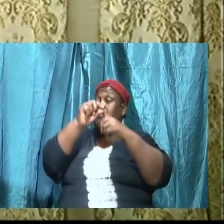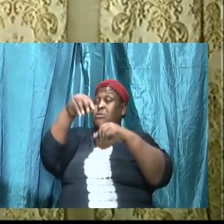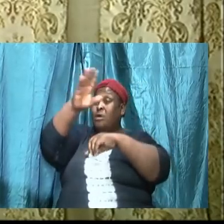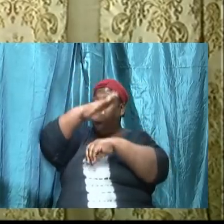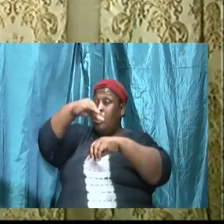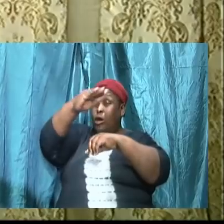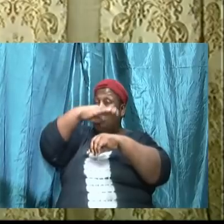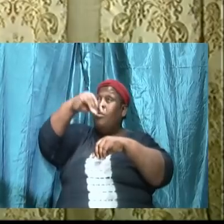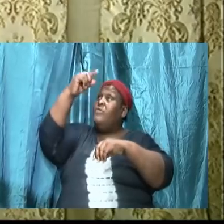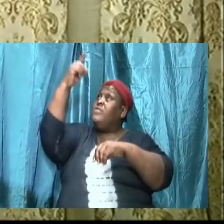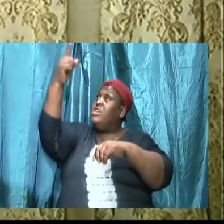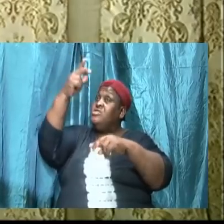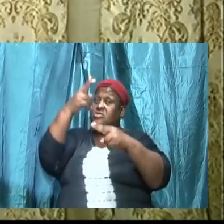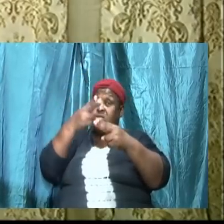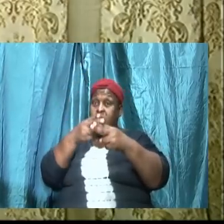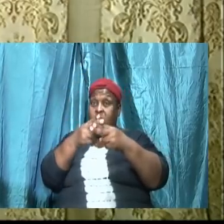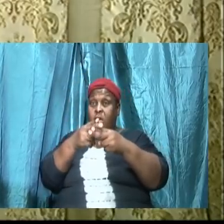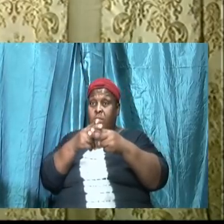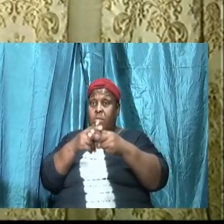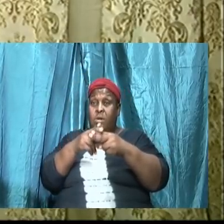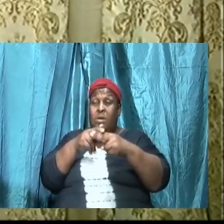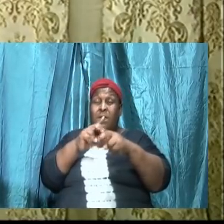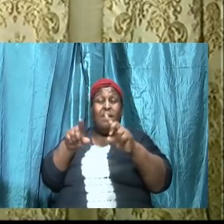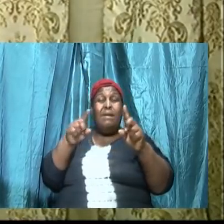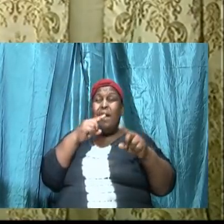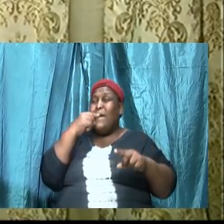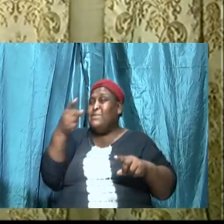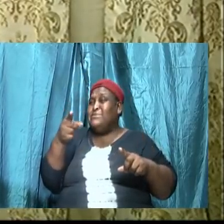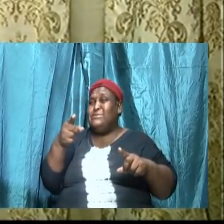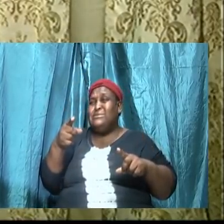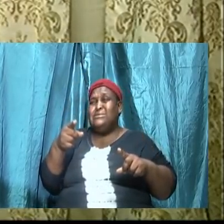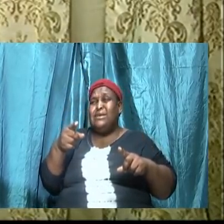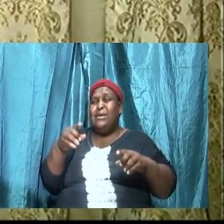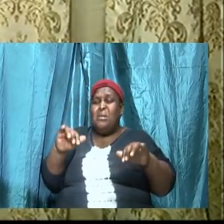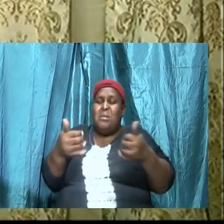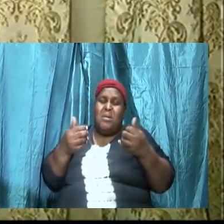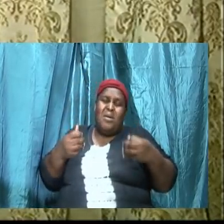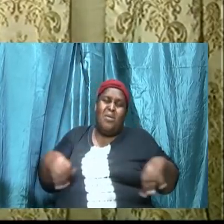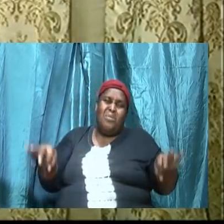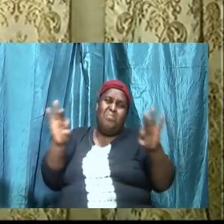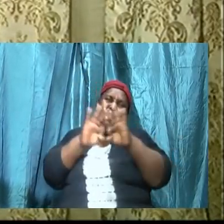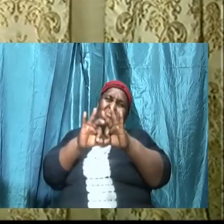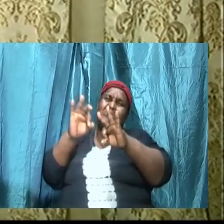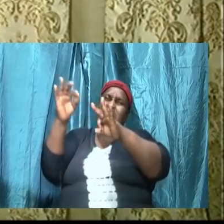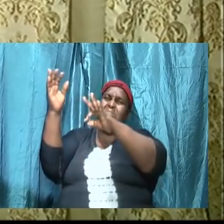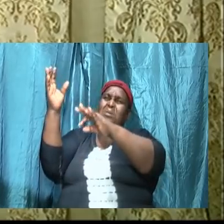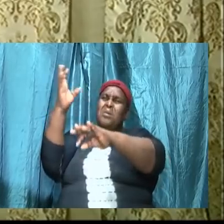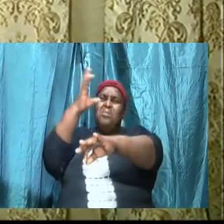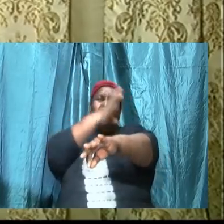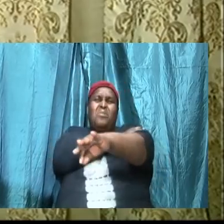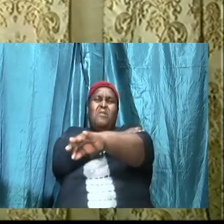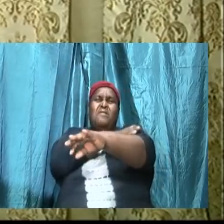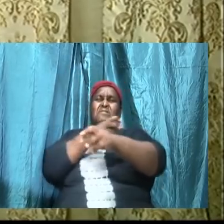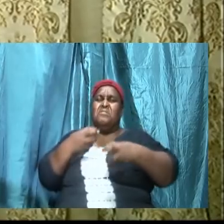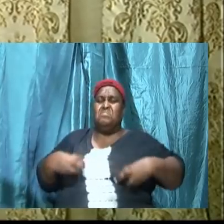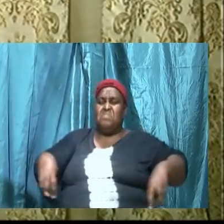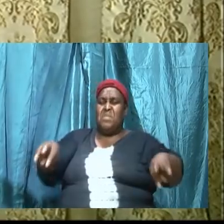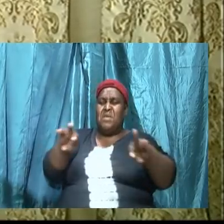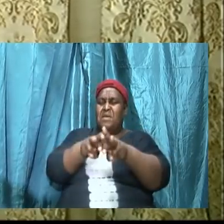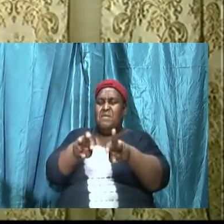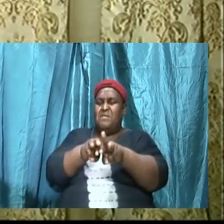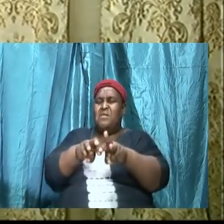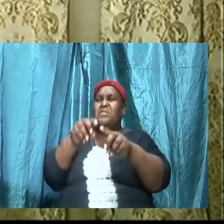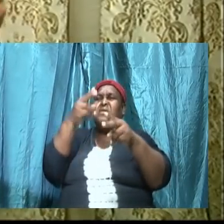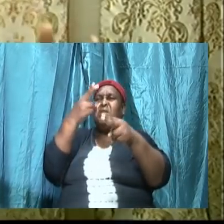And we cannot state to you how important and potent and powerful and valuable the